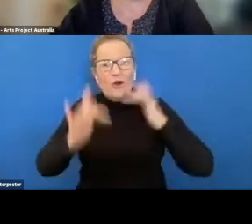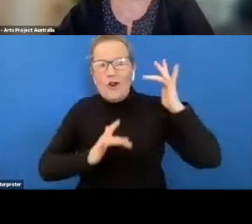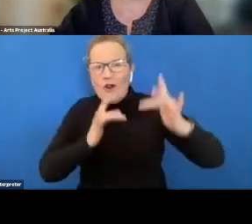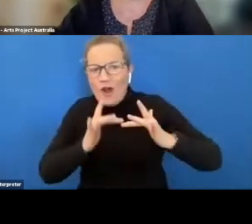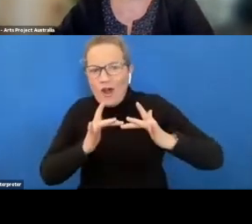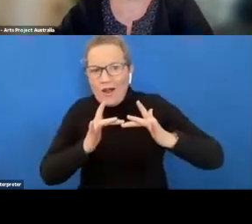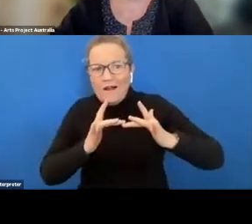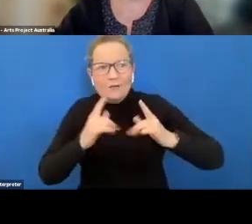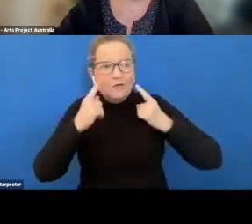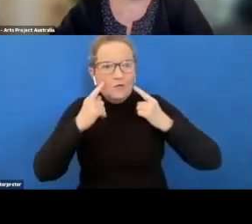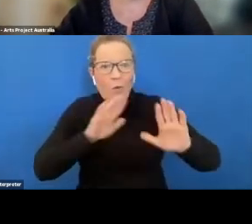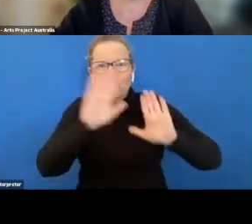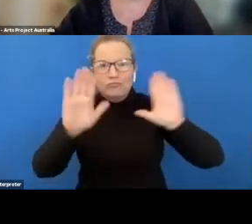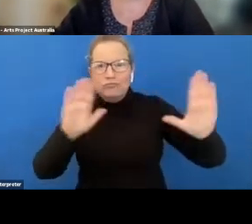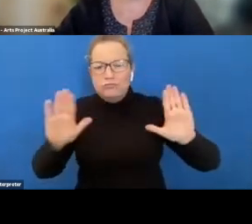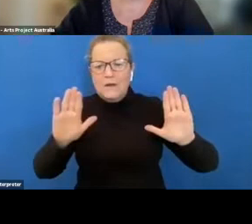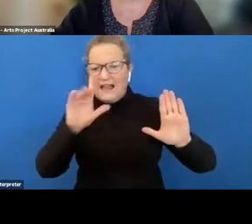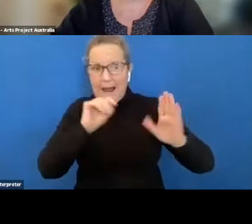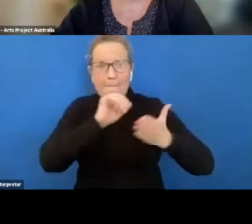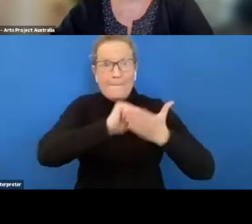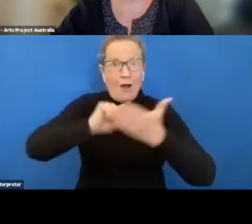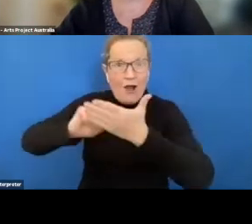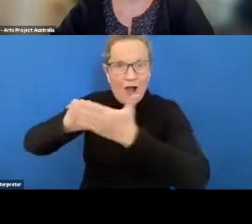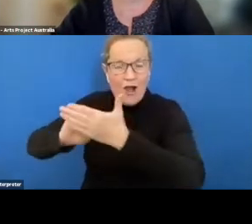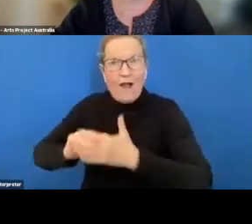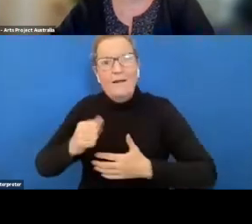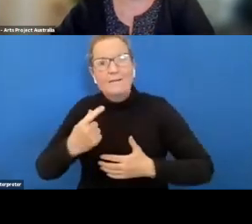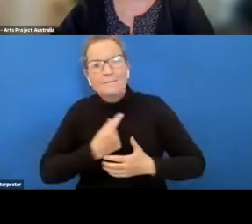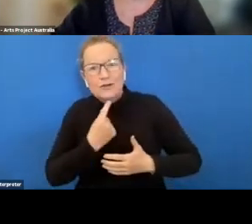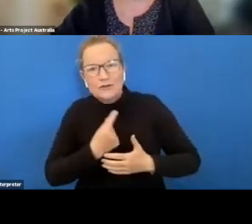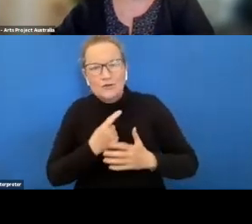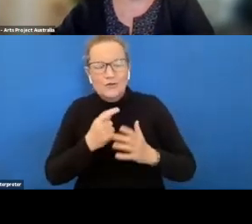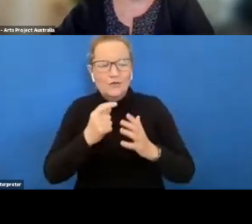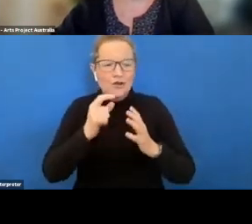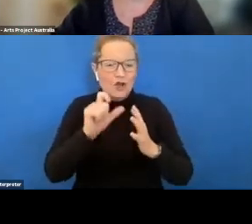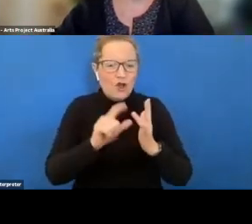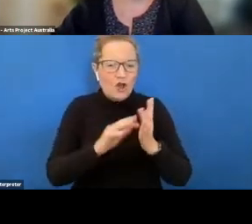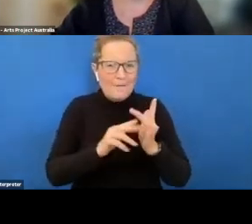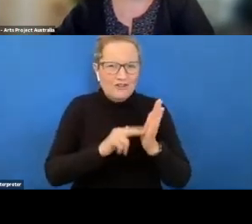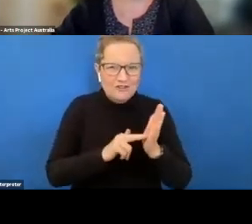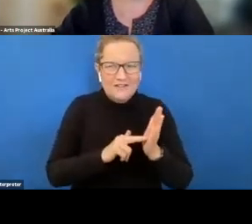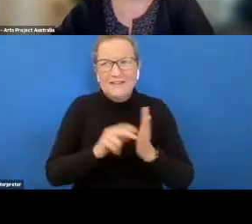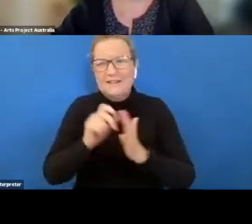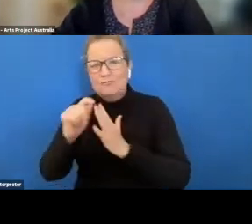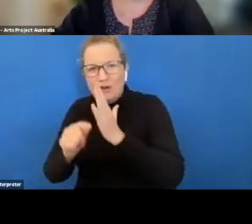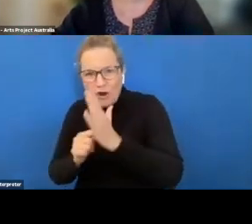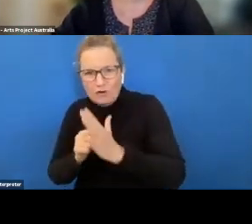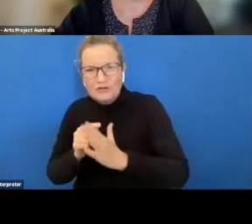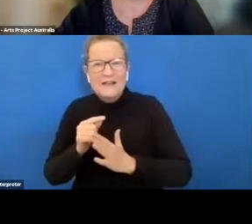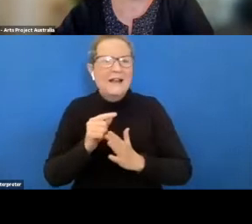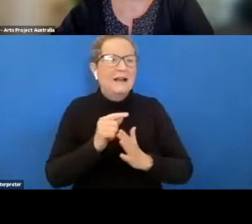um and projects like public art projects personal commissions acquisitions by major institutions